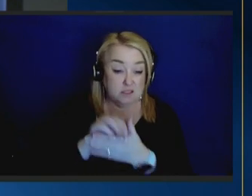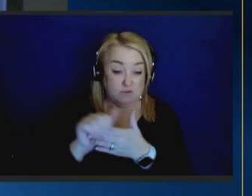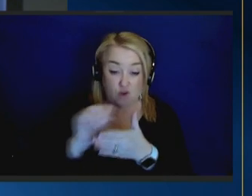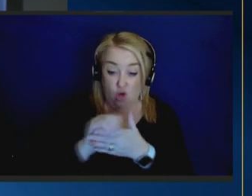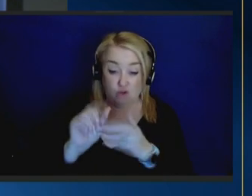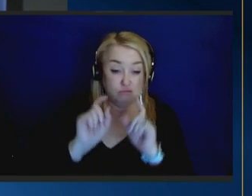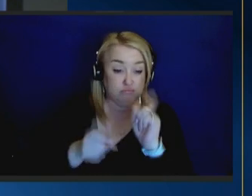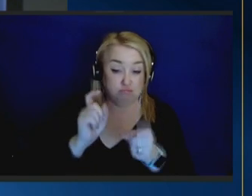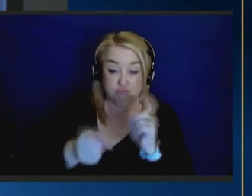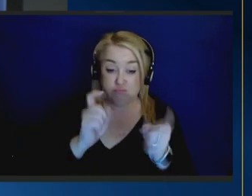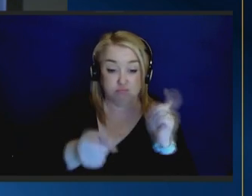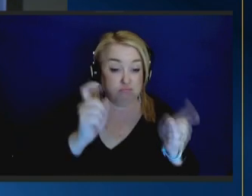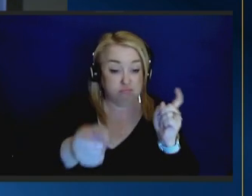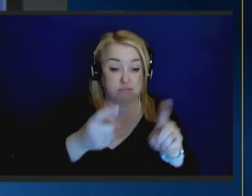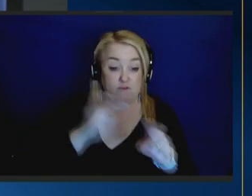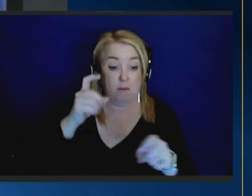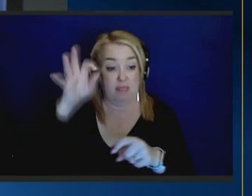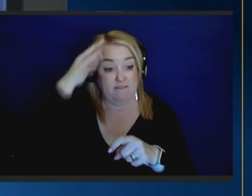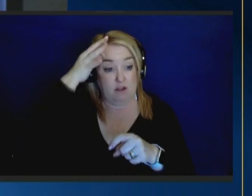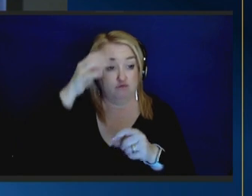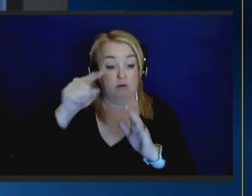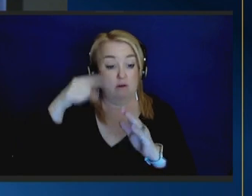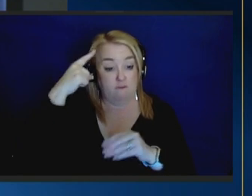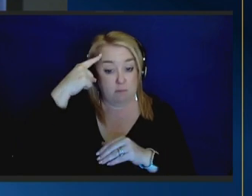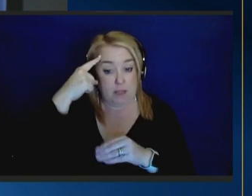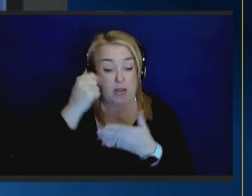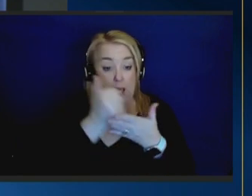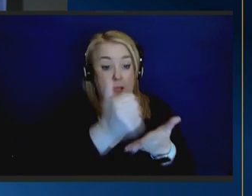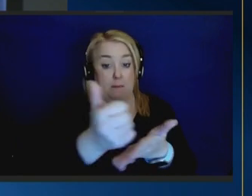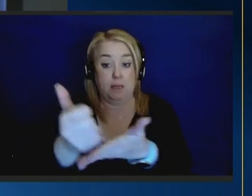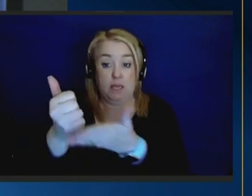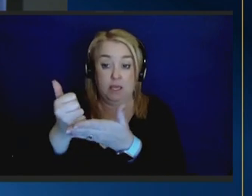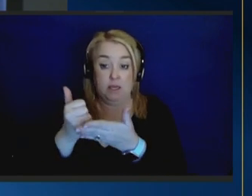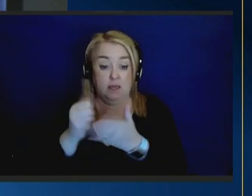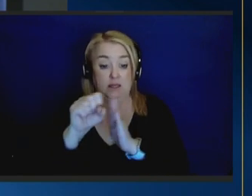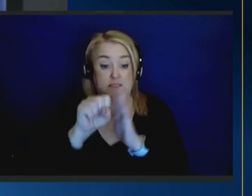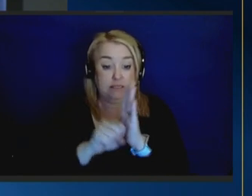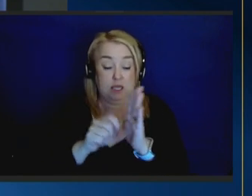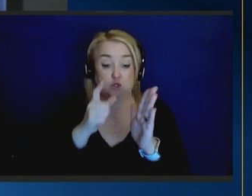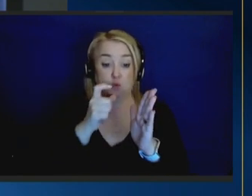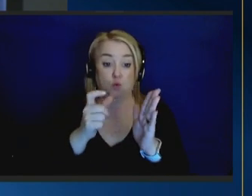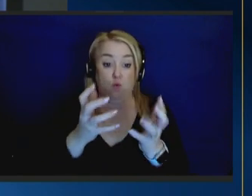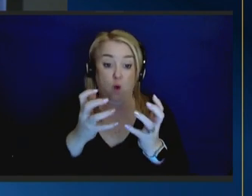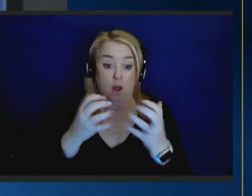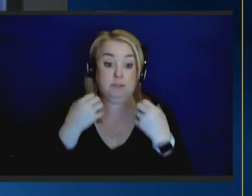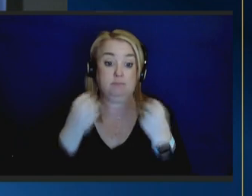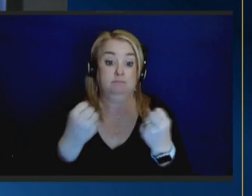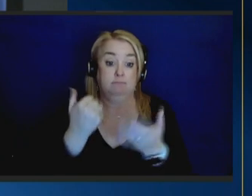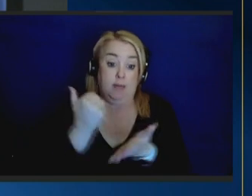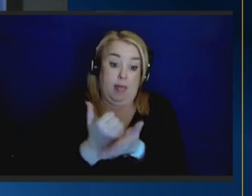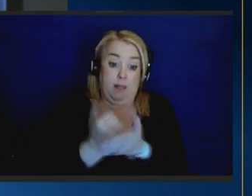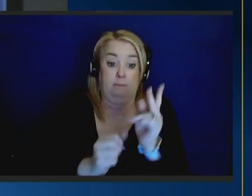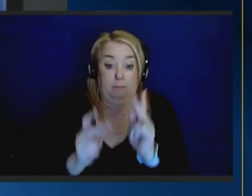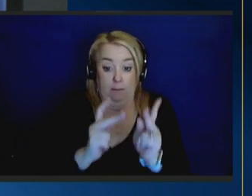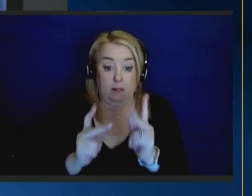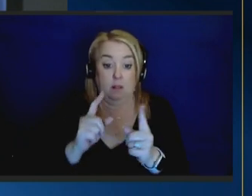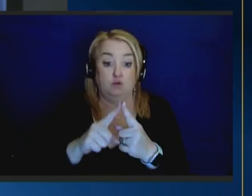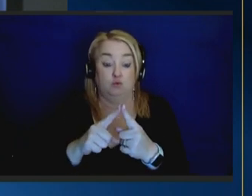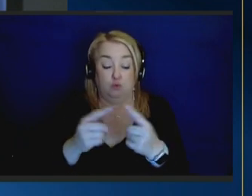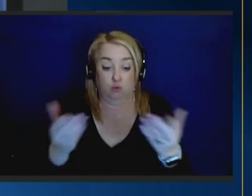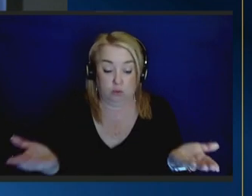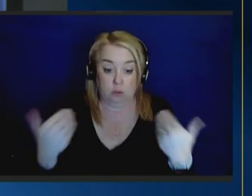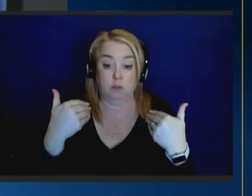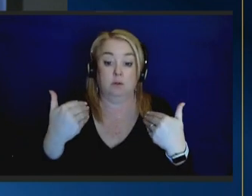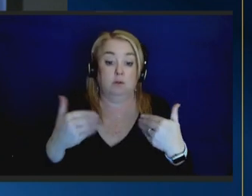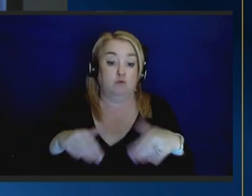from the federal government to help those states that are really willing to have the courage to help people come back stand up raise their